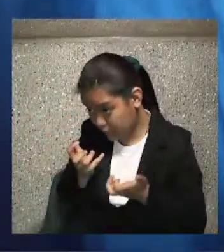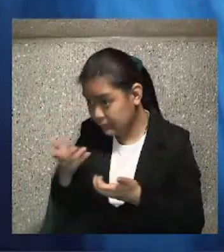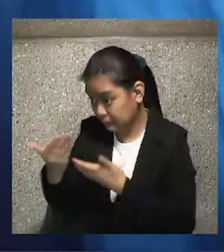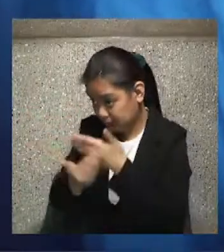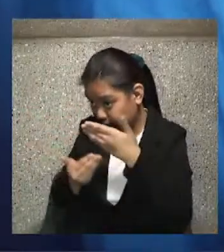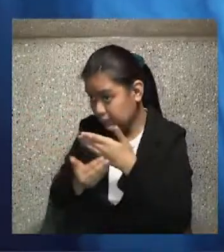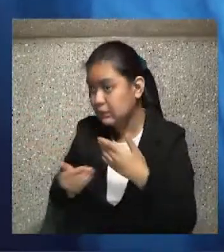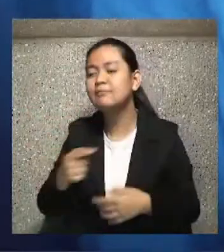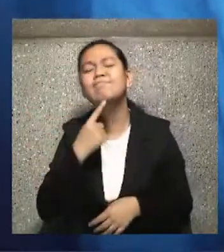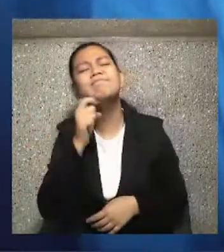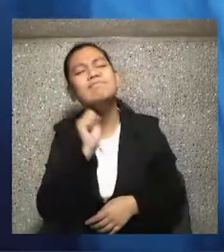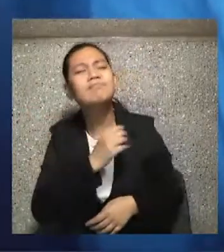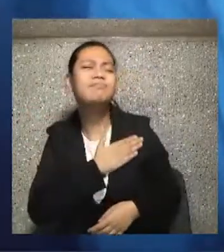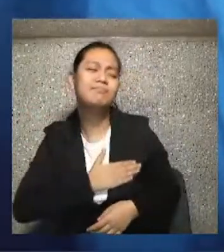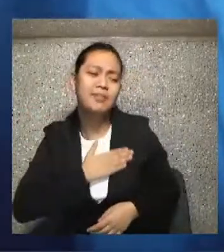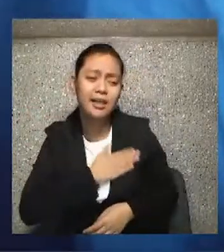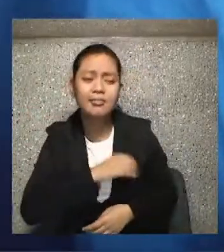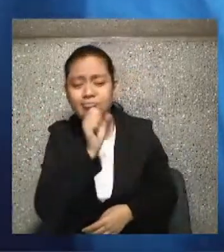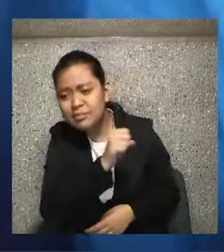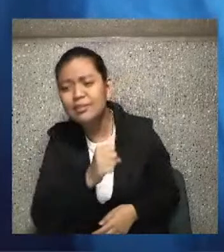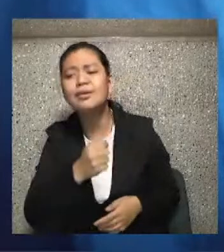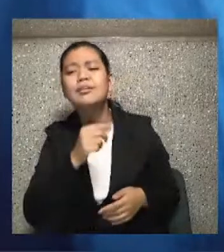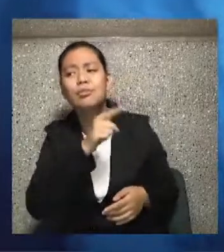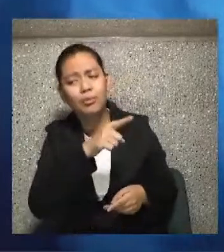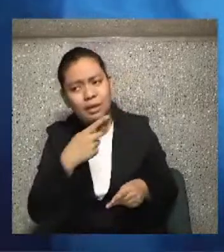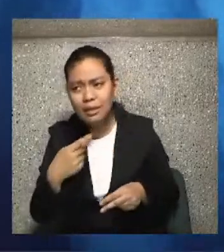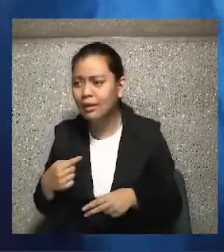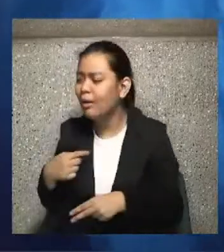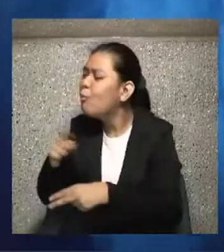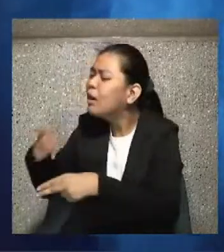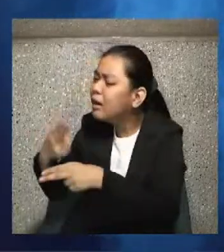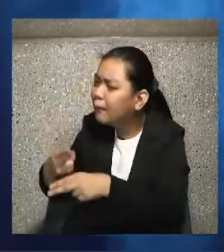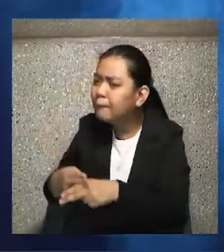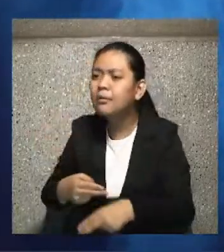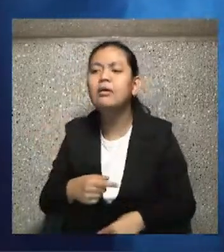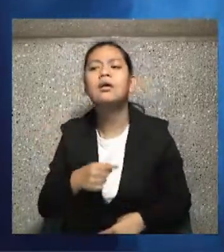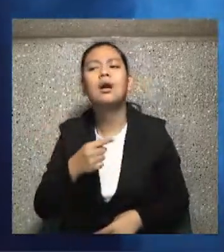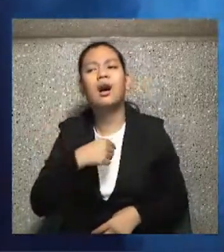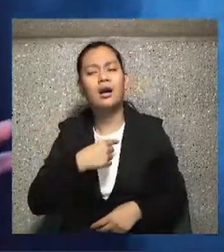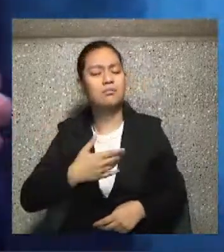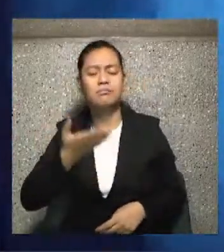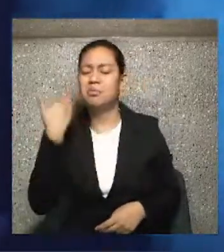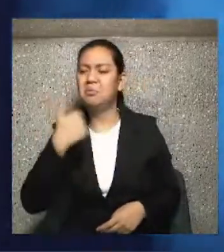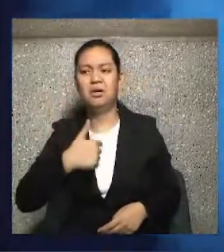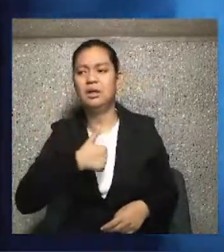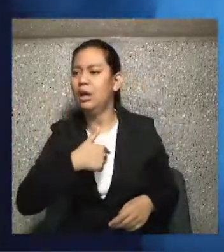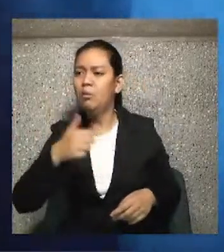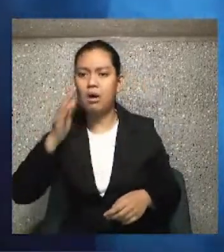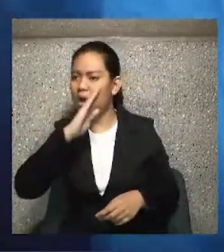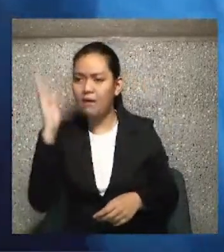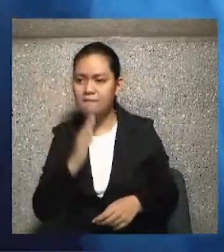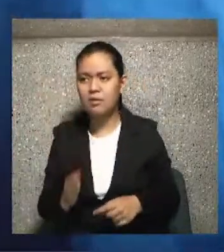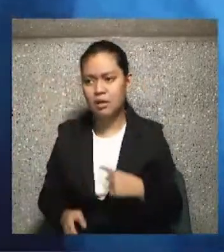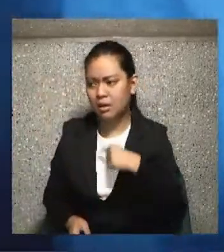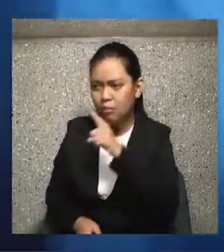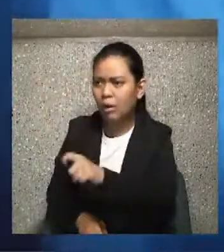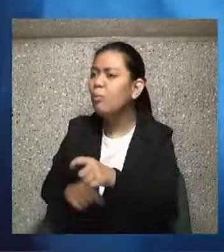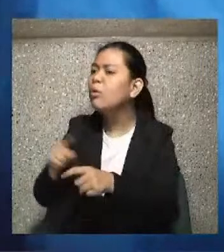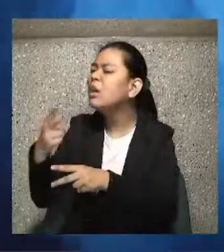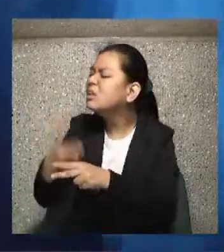Yeah. Anuang Pangaladmo. Ask their name. Nobody ever asked their name. And then say, my name is.